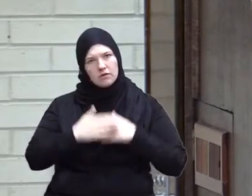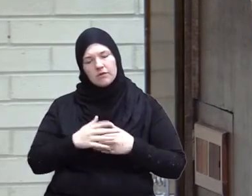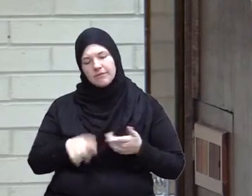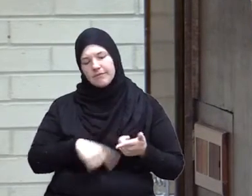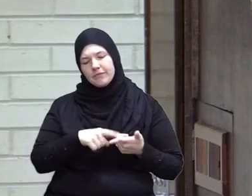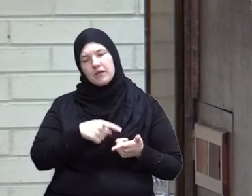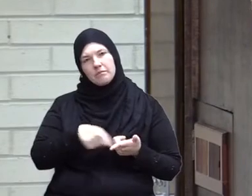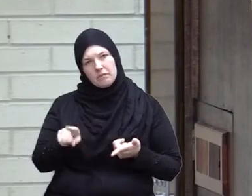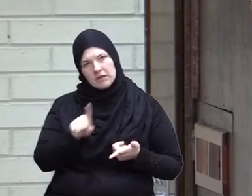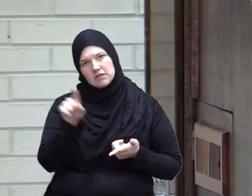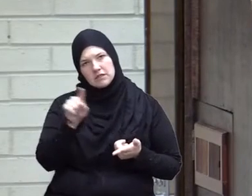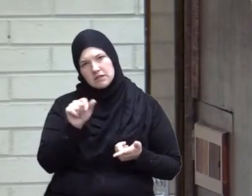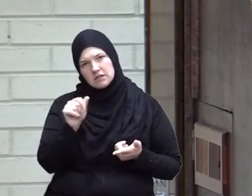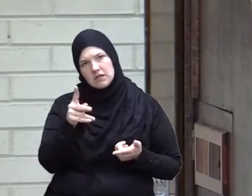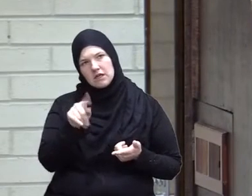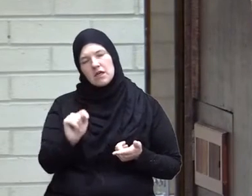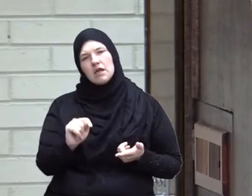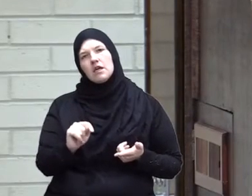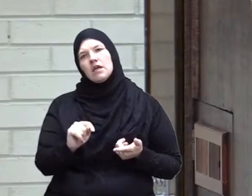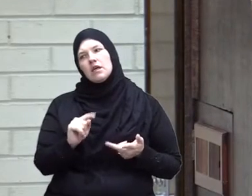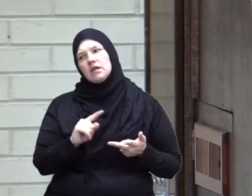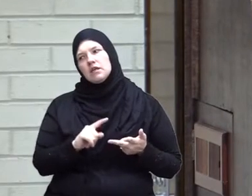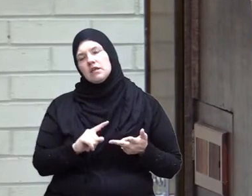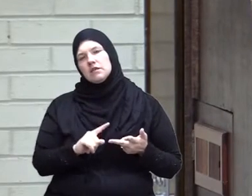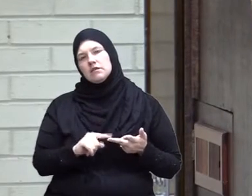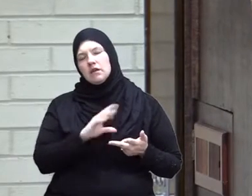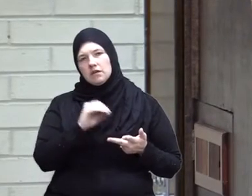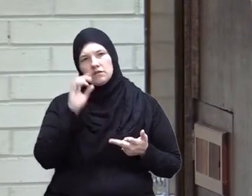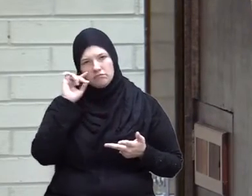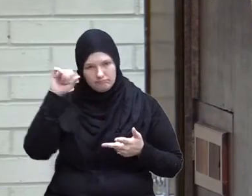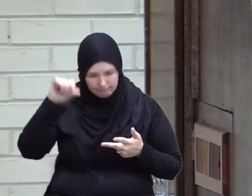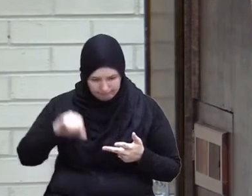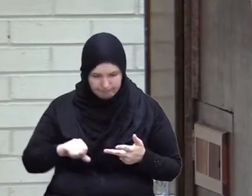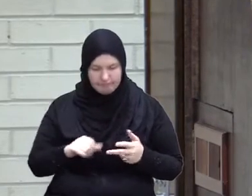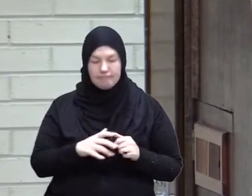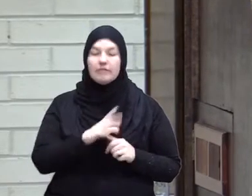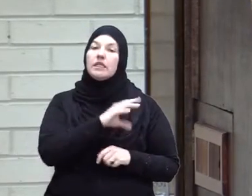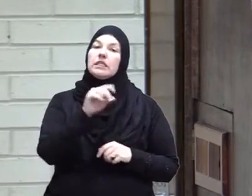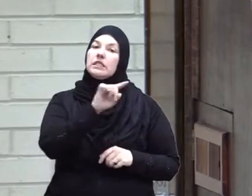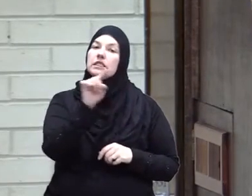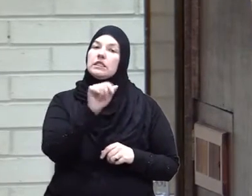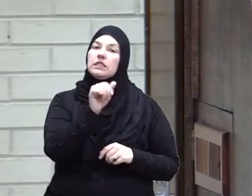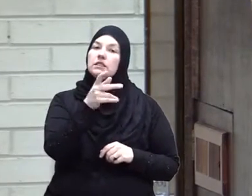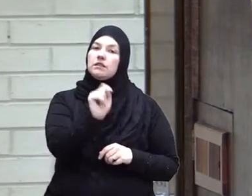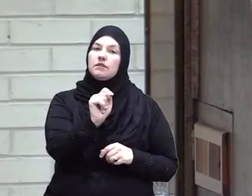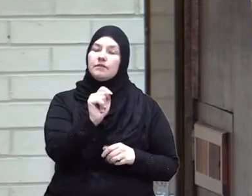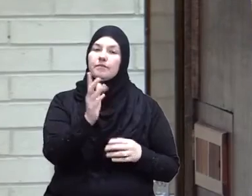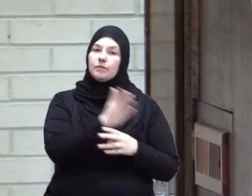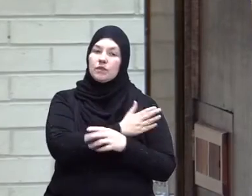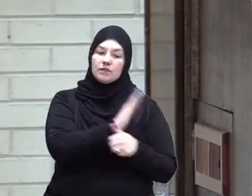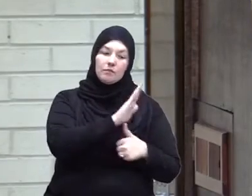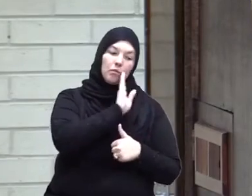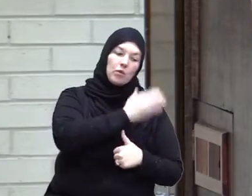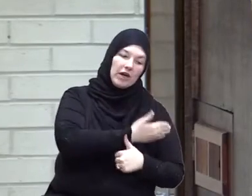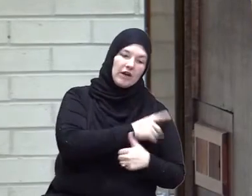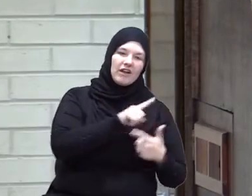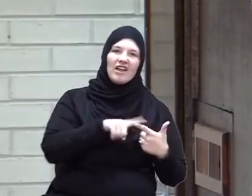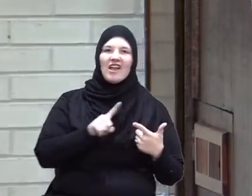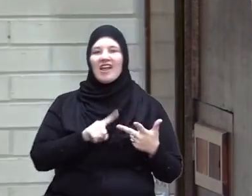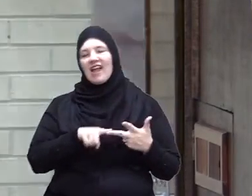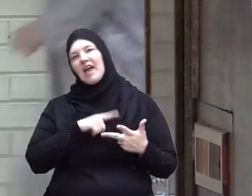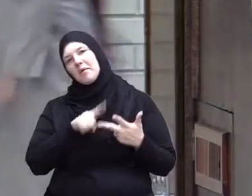zakah and to bow down and you see the zakah is couched between prayer and prayer